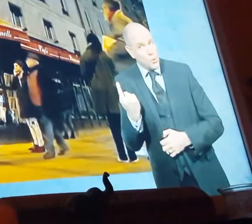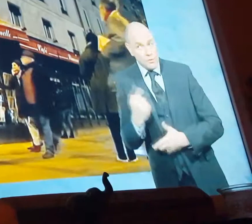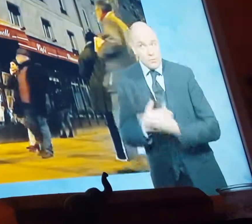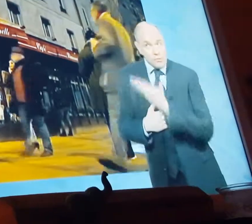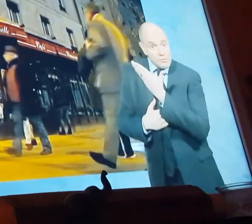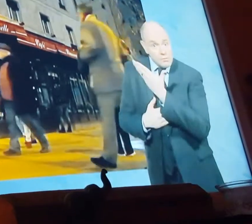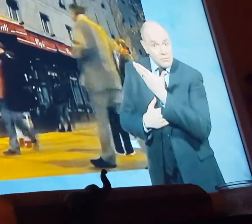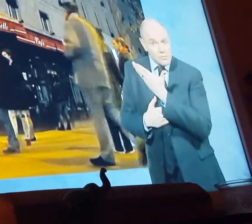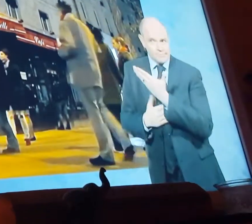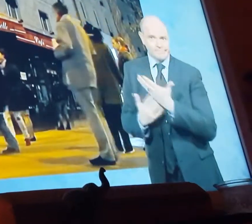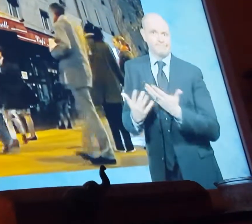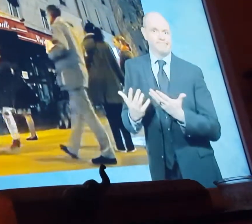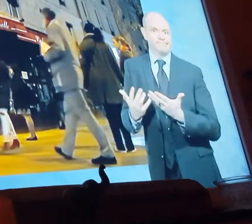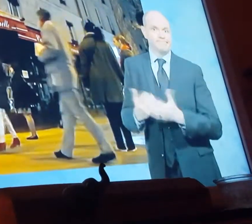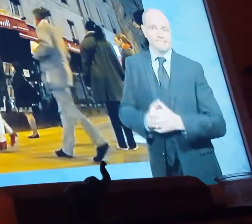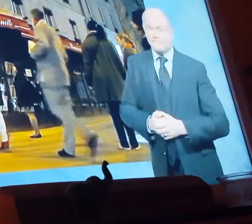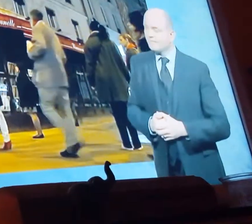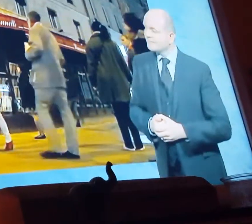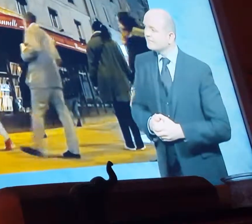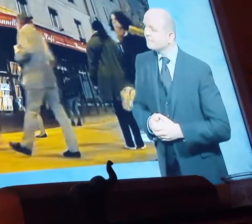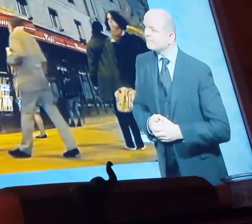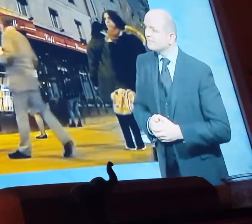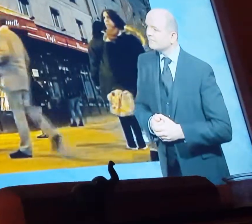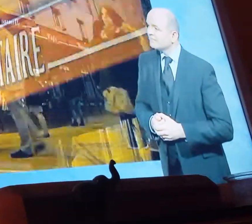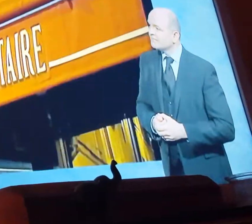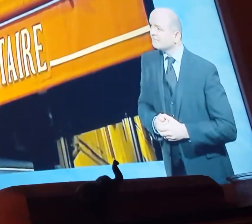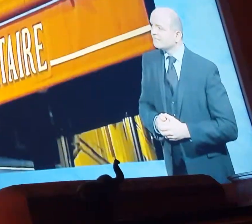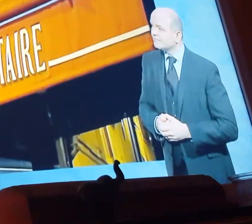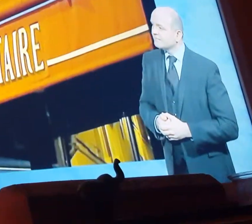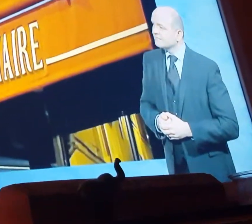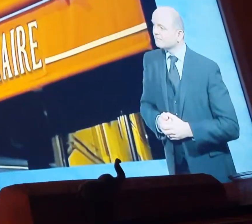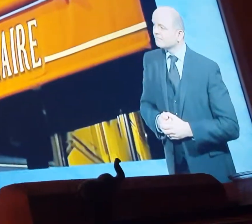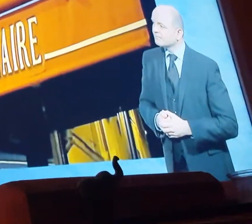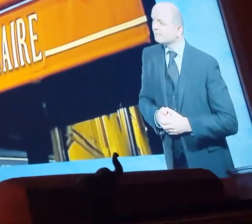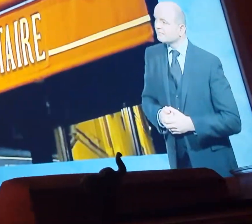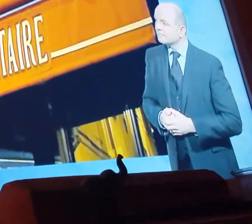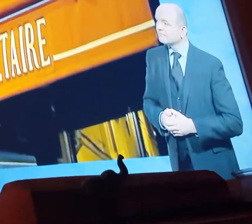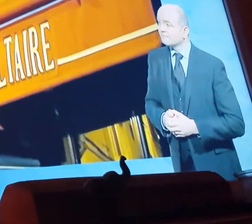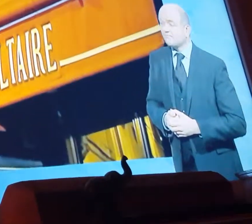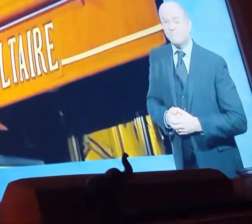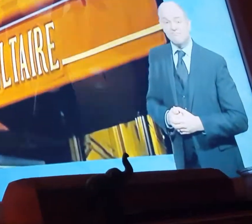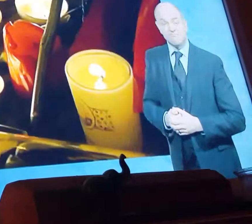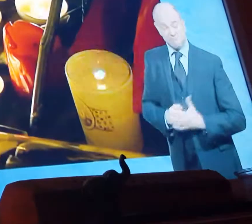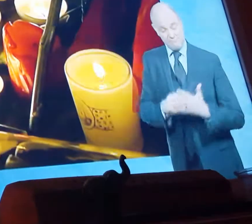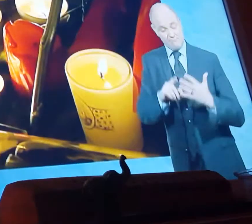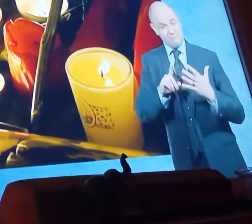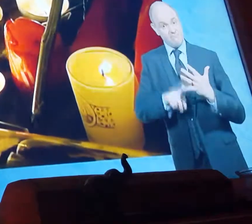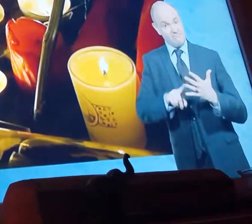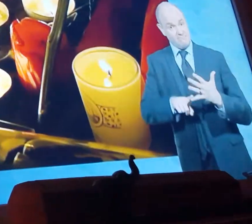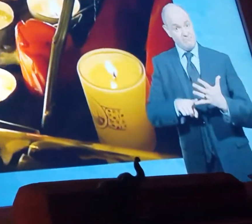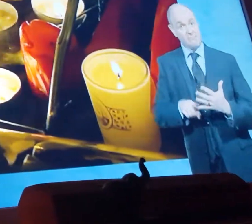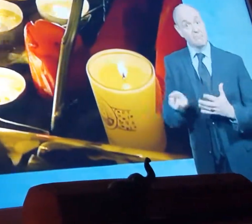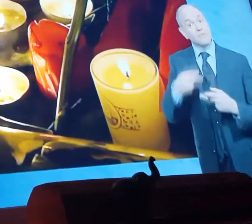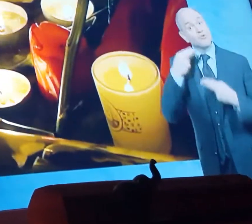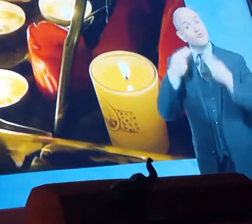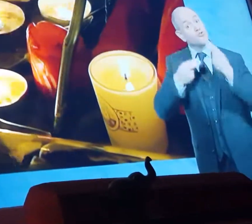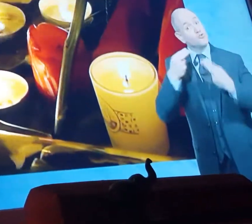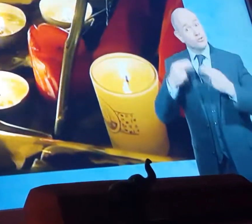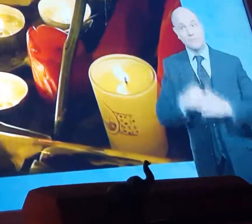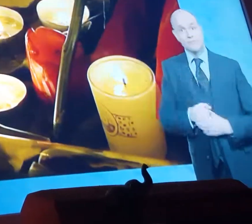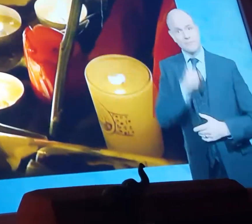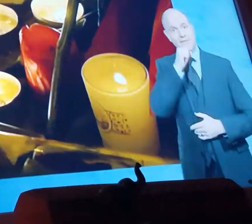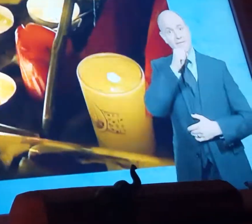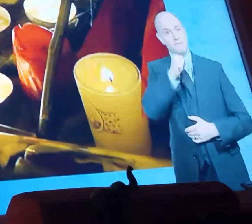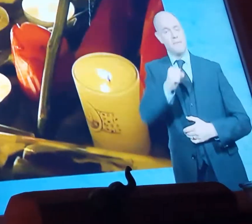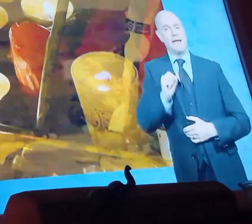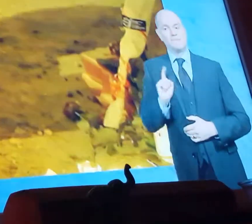The last restaurant attack is at Le Comptoir Voltaire. A suicide bomber blows himself up, leaving several